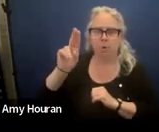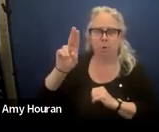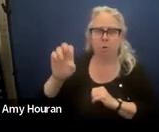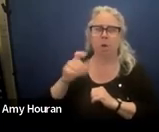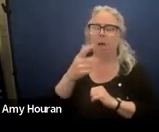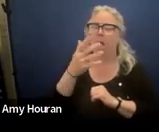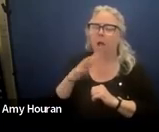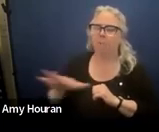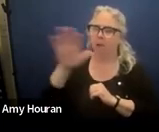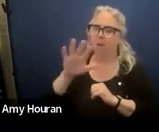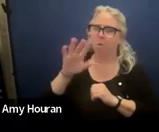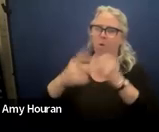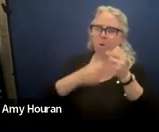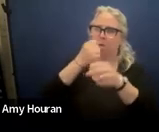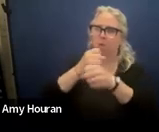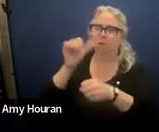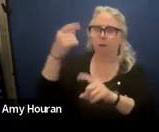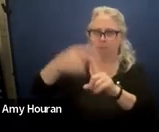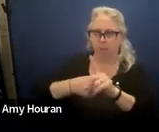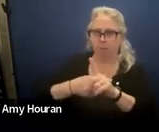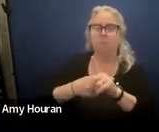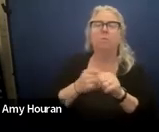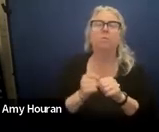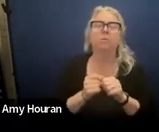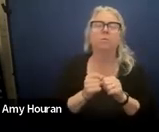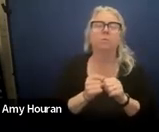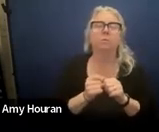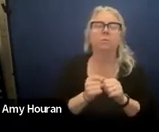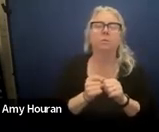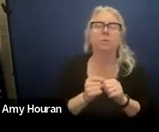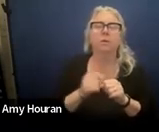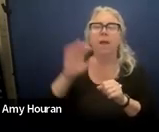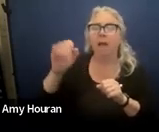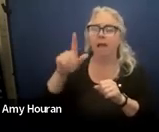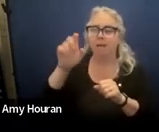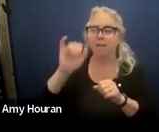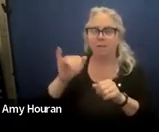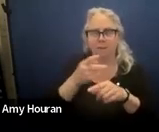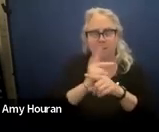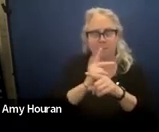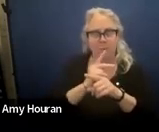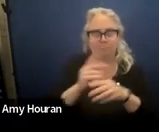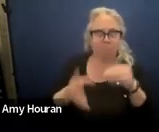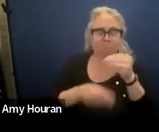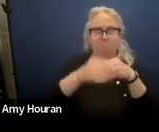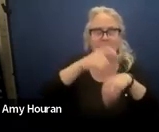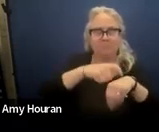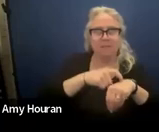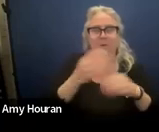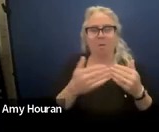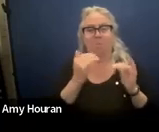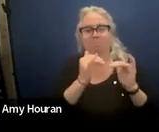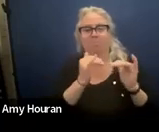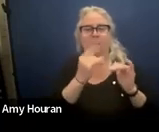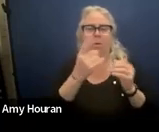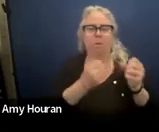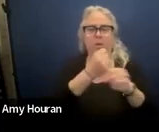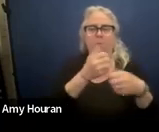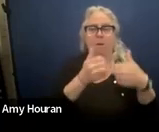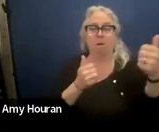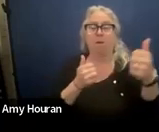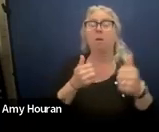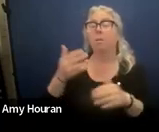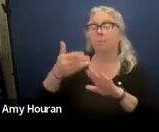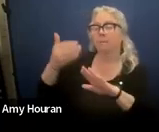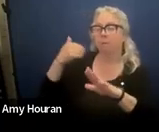months because i'm just a year beyond ashley so good thing she keeps track of that extra time um and before that i was a